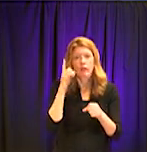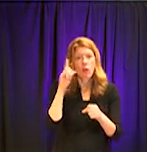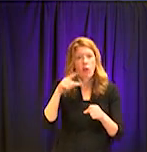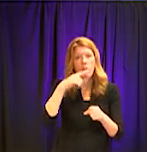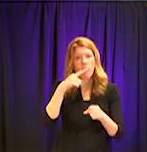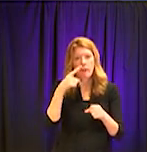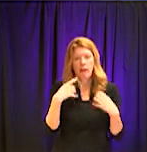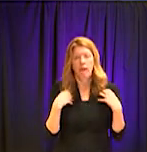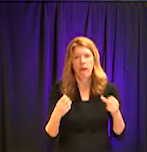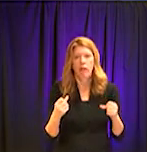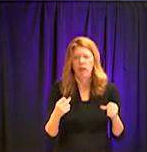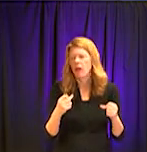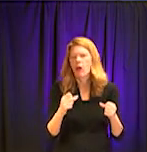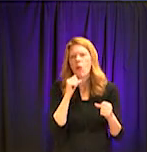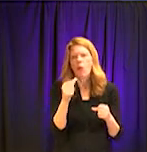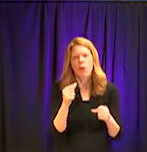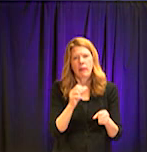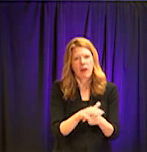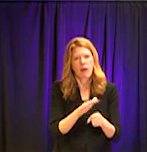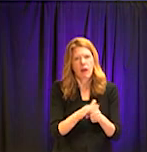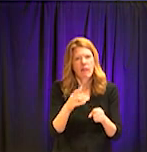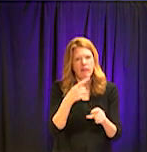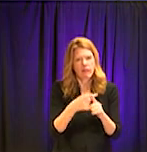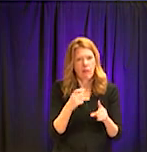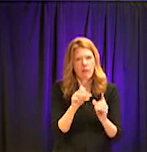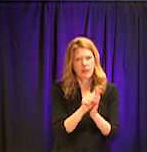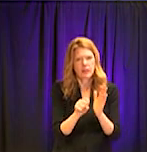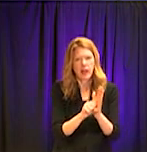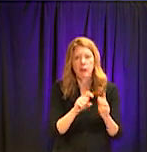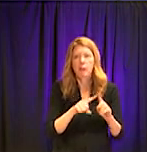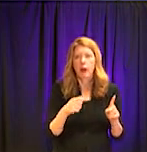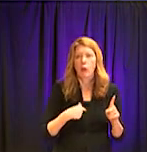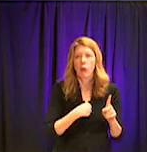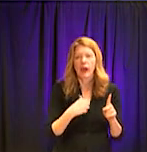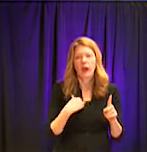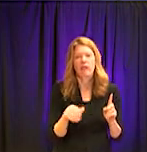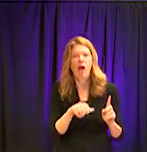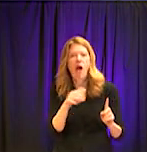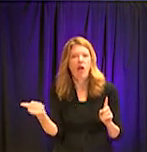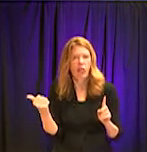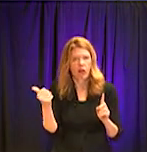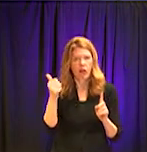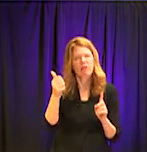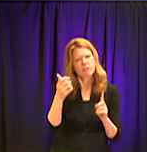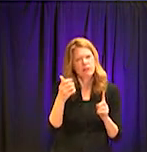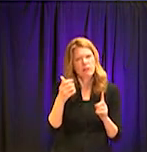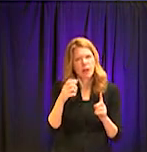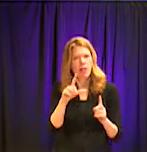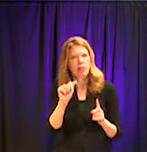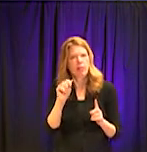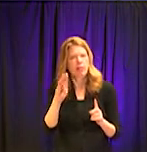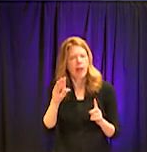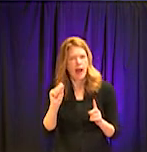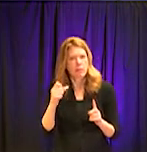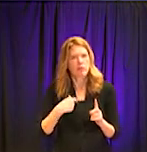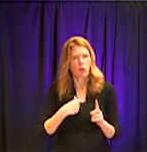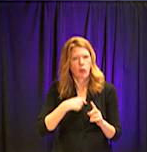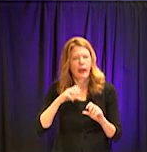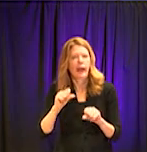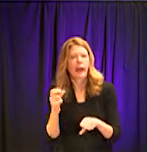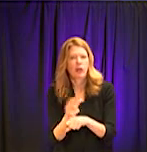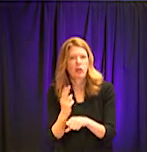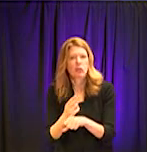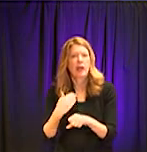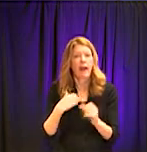be, um, enough from the state, but we have other commercial labs that we can test and send, um, specimens